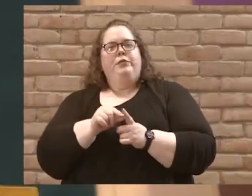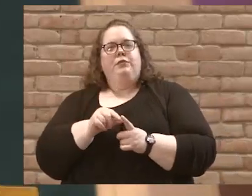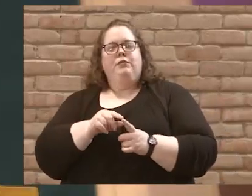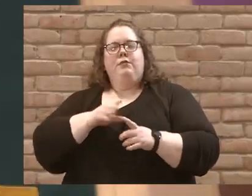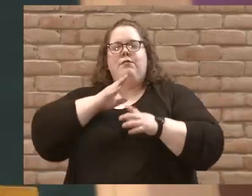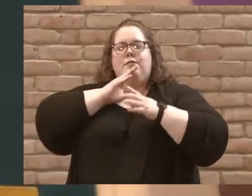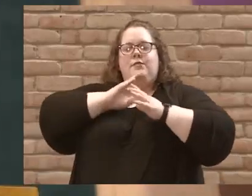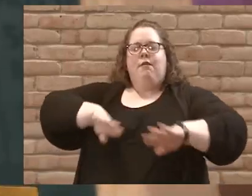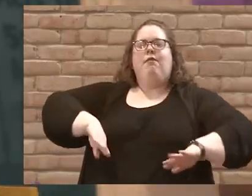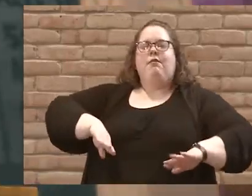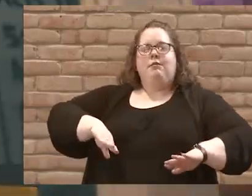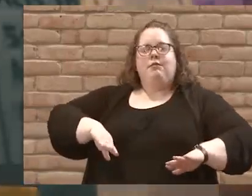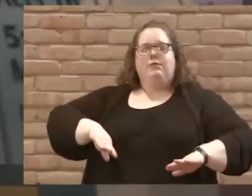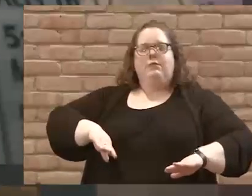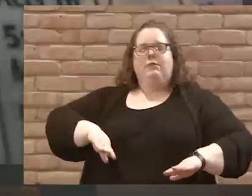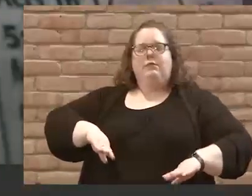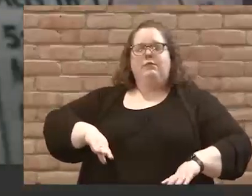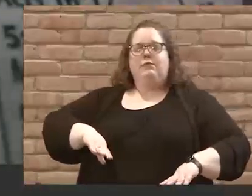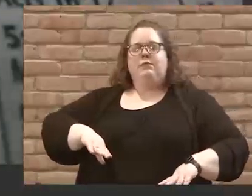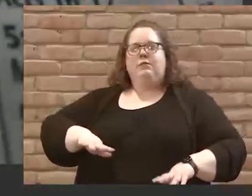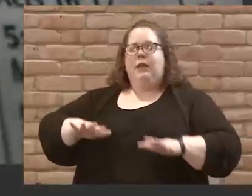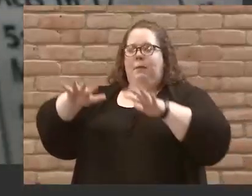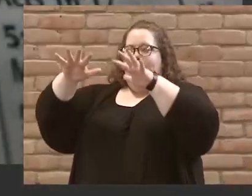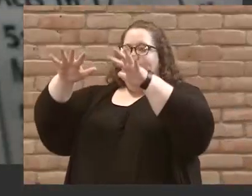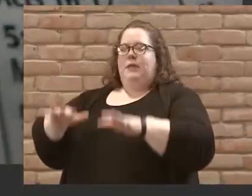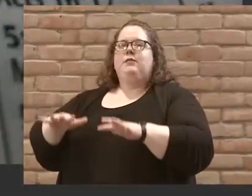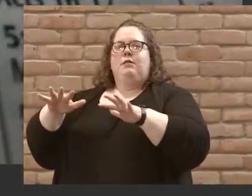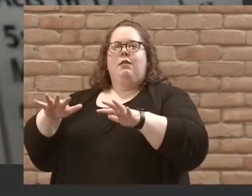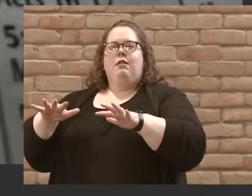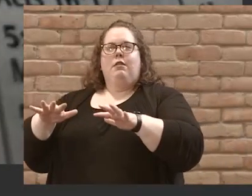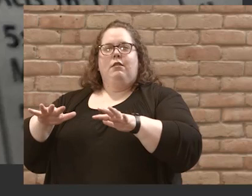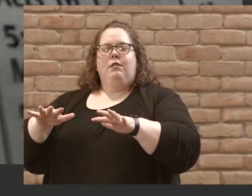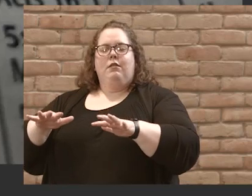Silence. Be still.